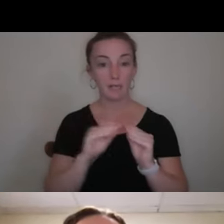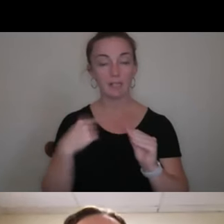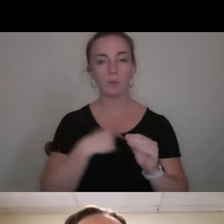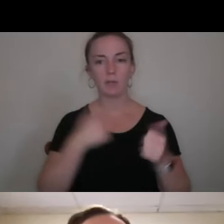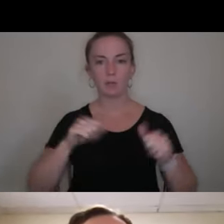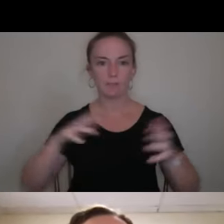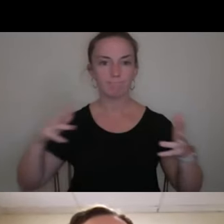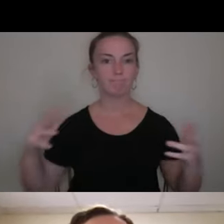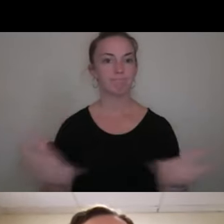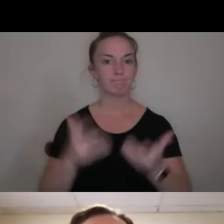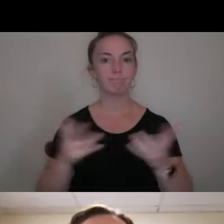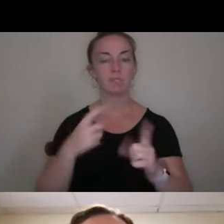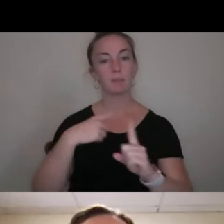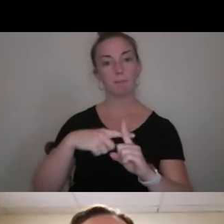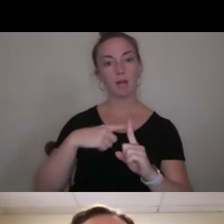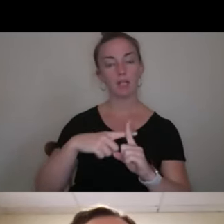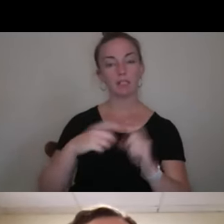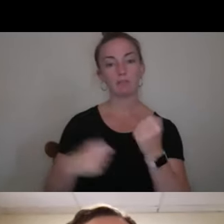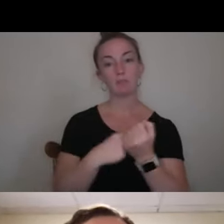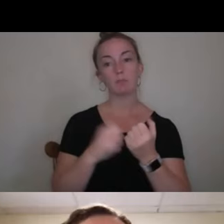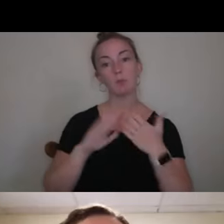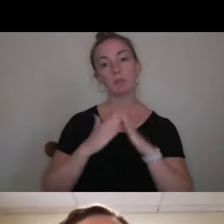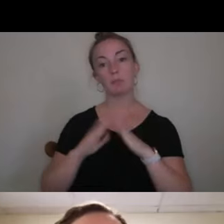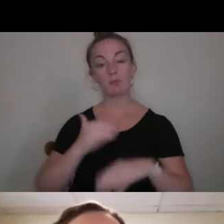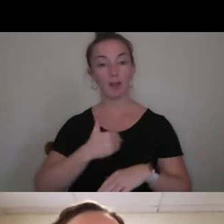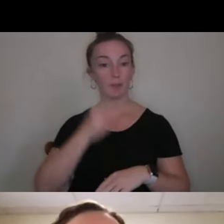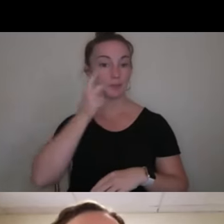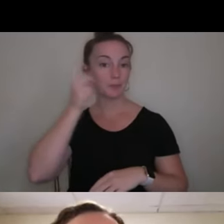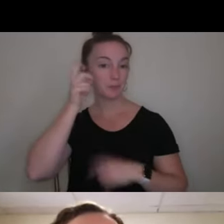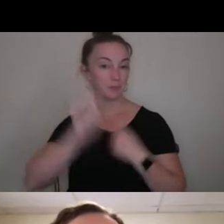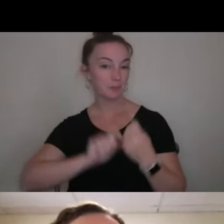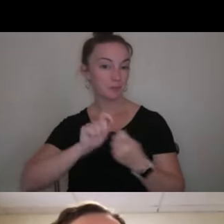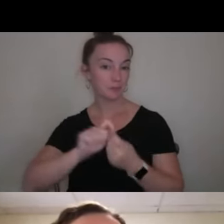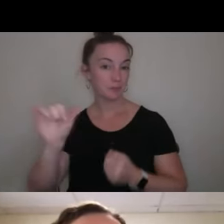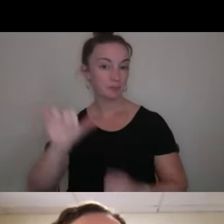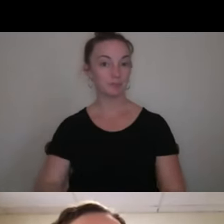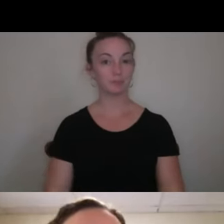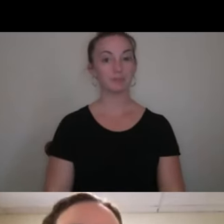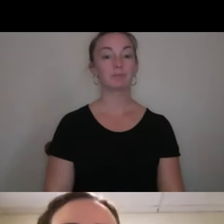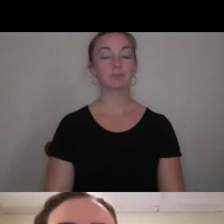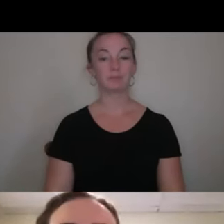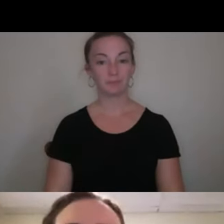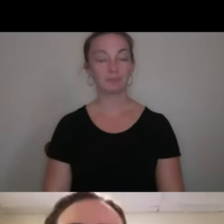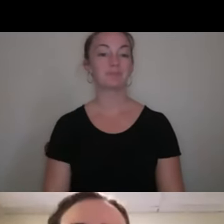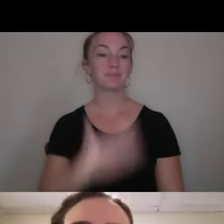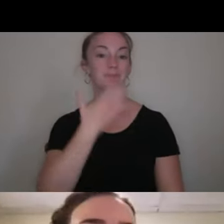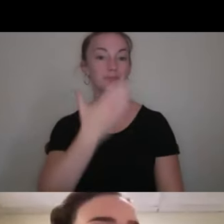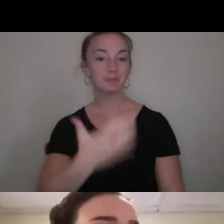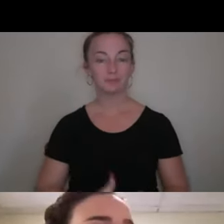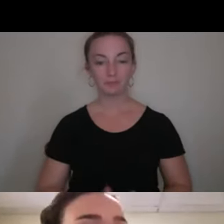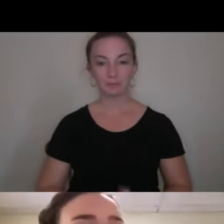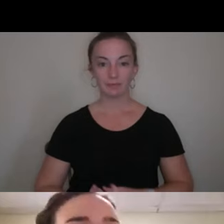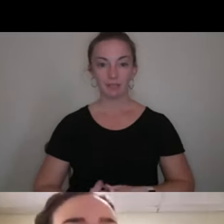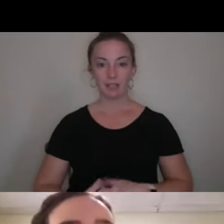foster a positive and supportive community in our residence halls in particular as well. That's awesome. Thank you. And